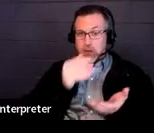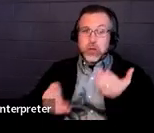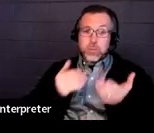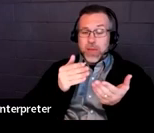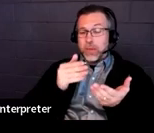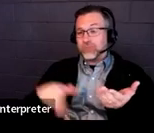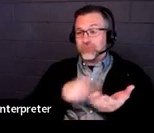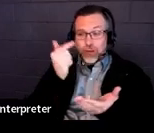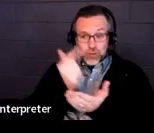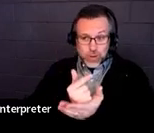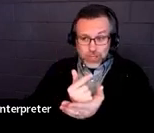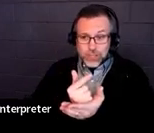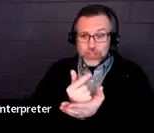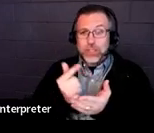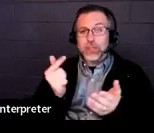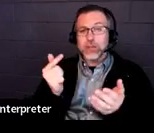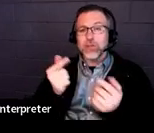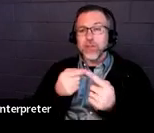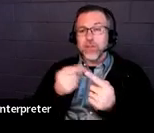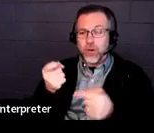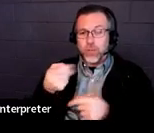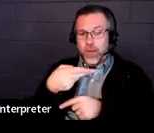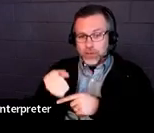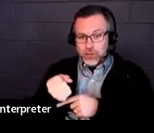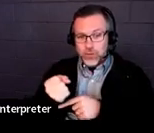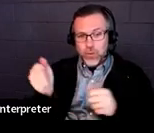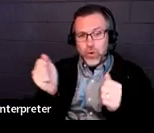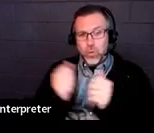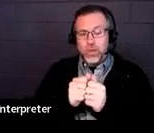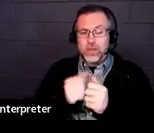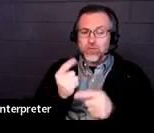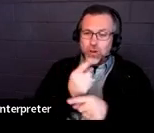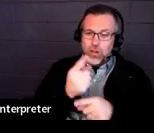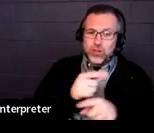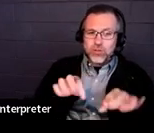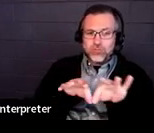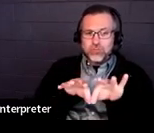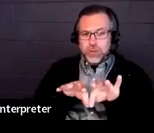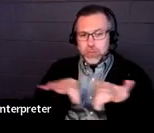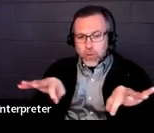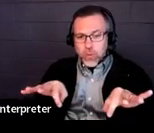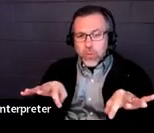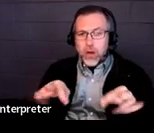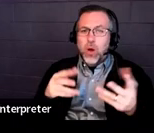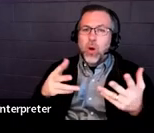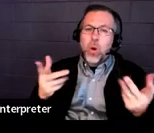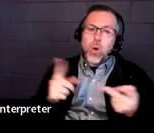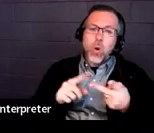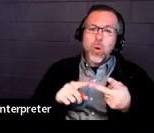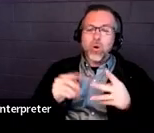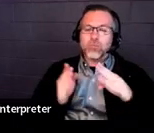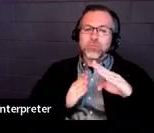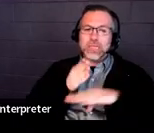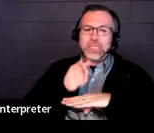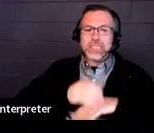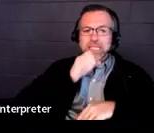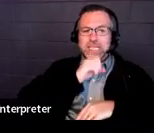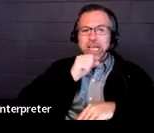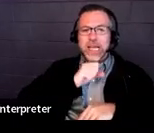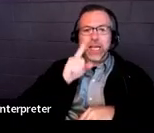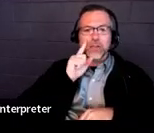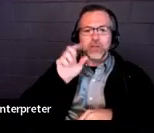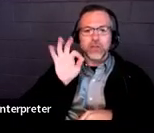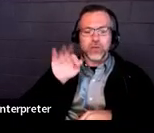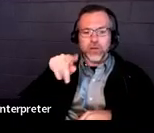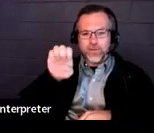a regular diploma or due to exceeding the age eligibility for FAPE, and an SAU shall provide the